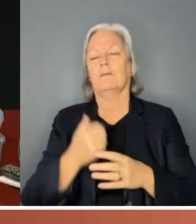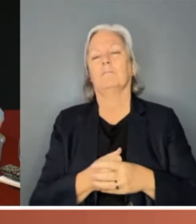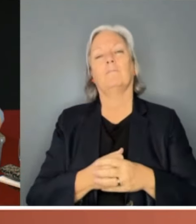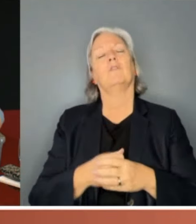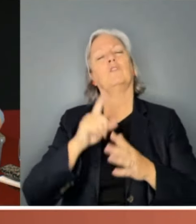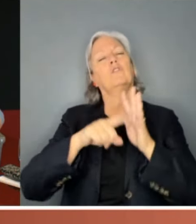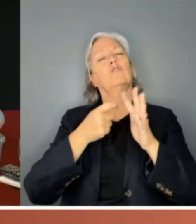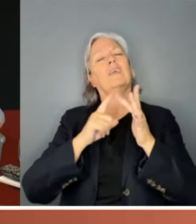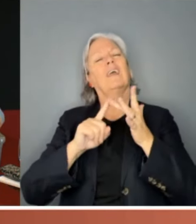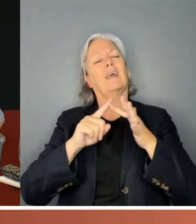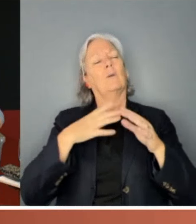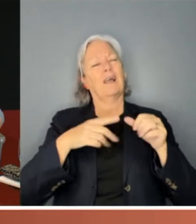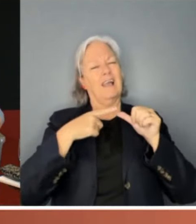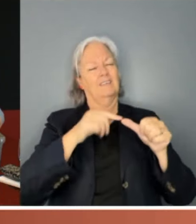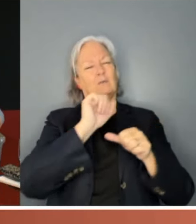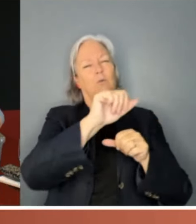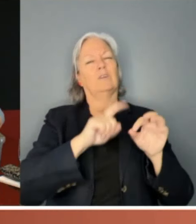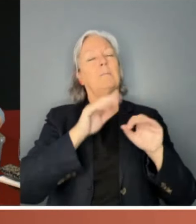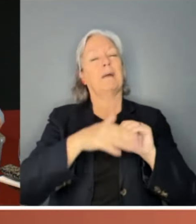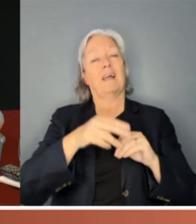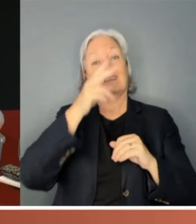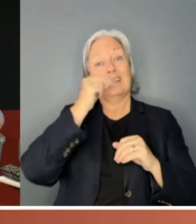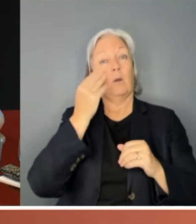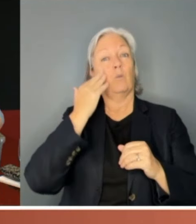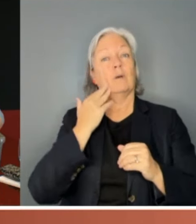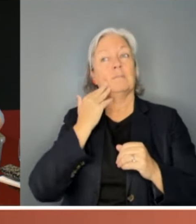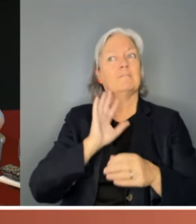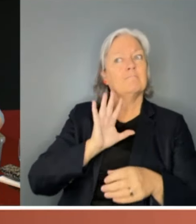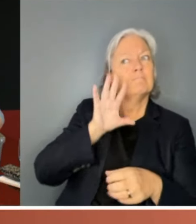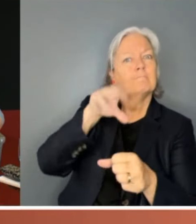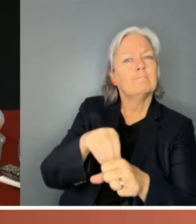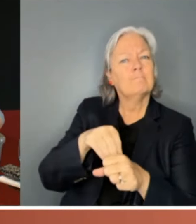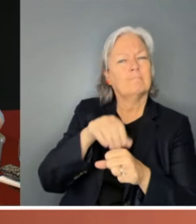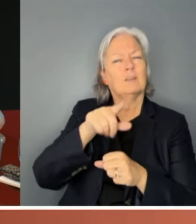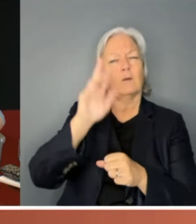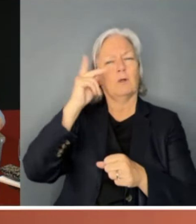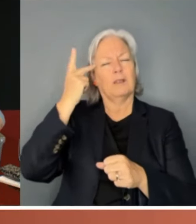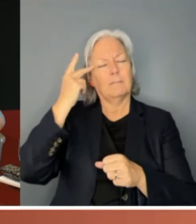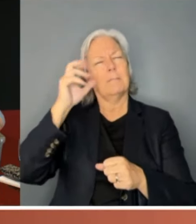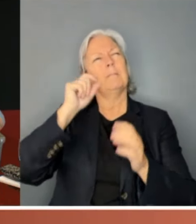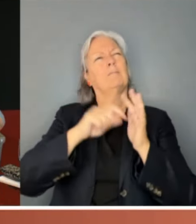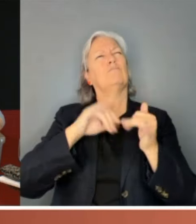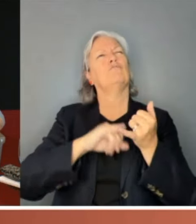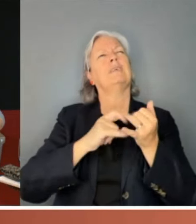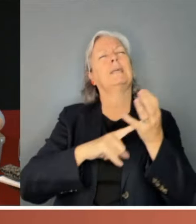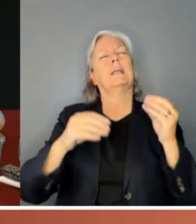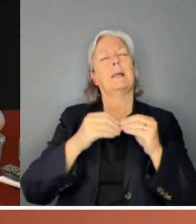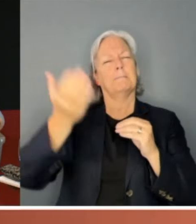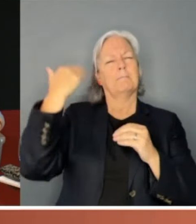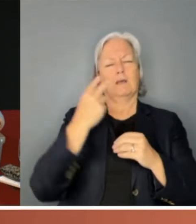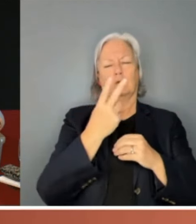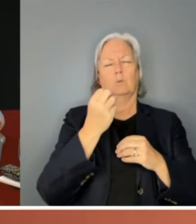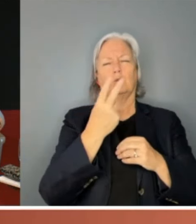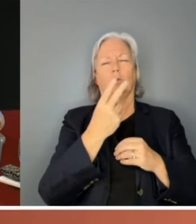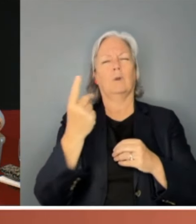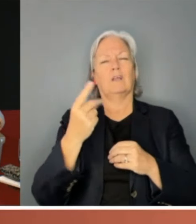young women and politics, I was sitting at the press club in 2021 when the then Australian of